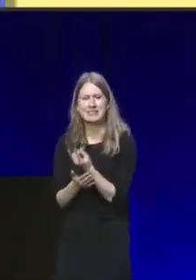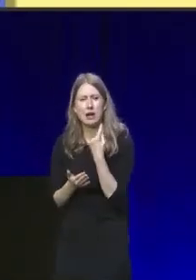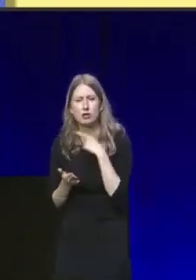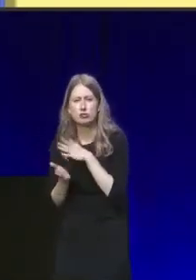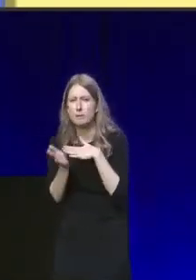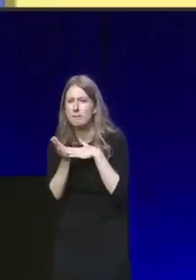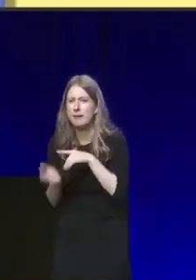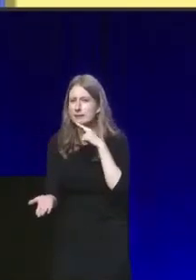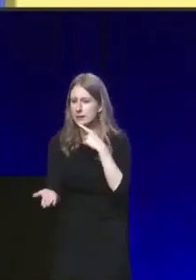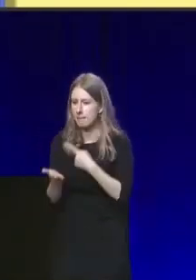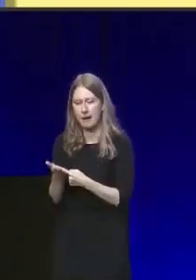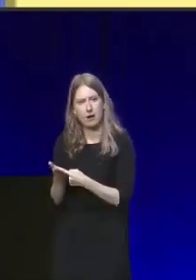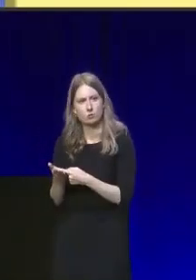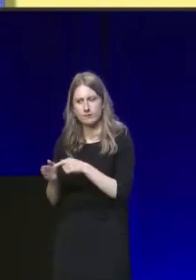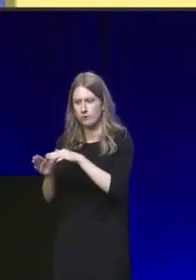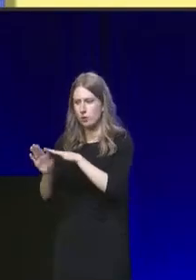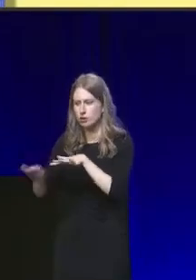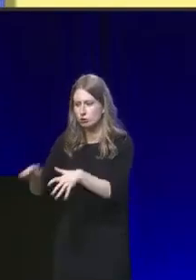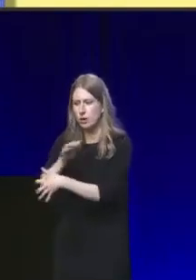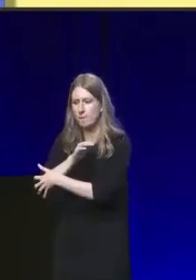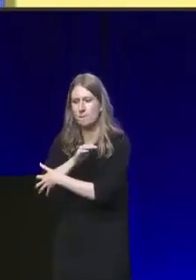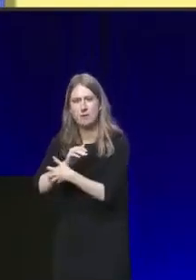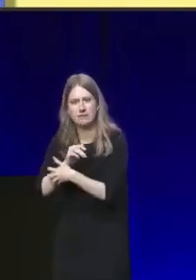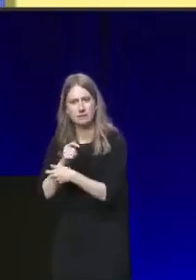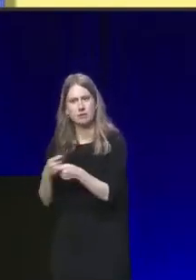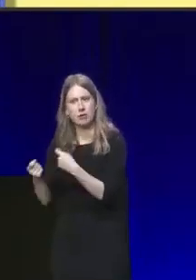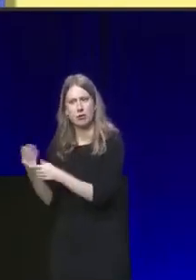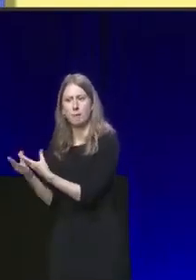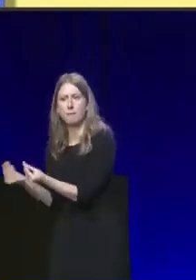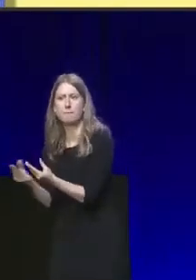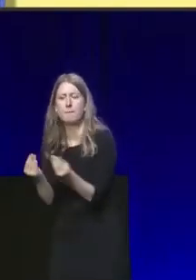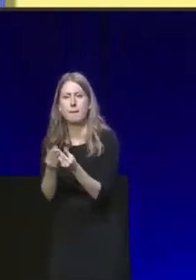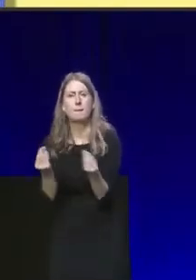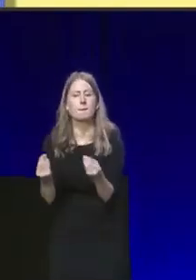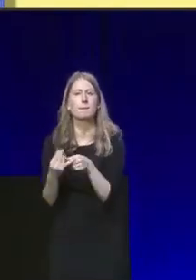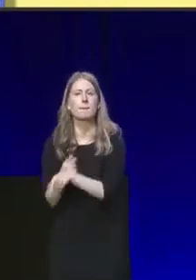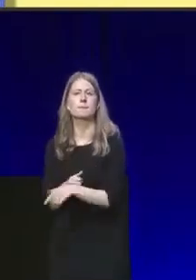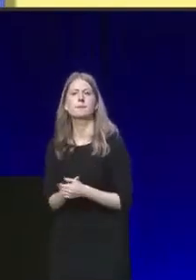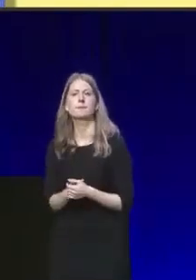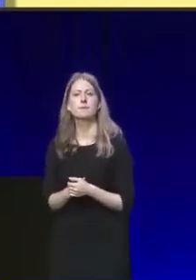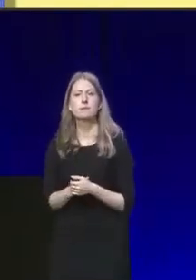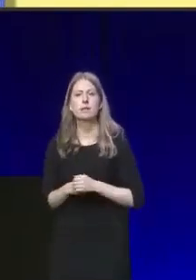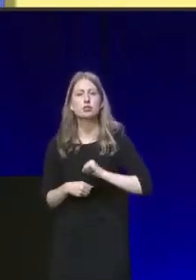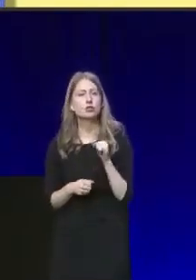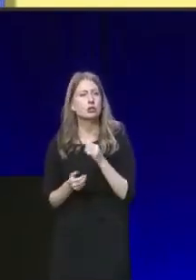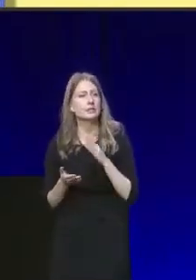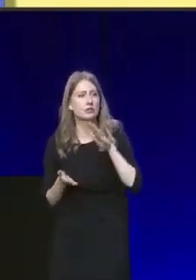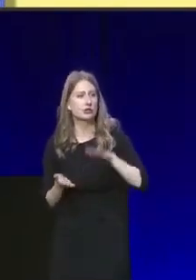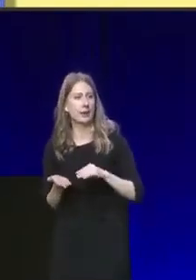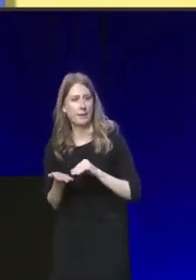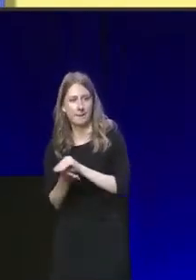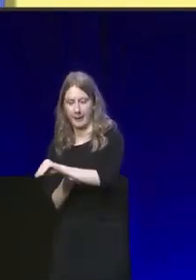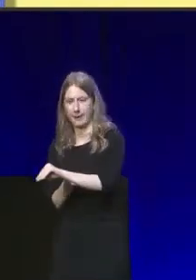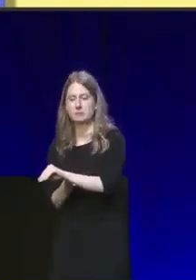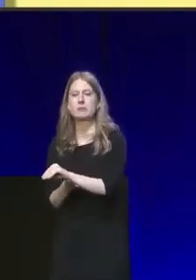of pounds to lift children out of poverty. Through the Scottish Child Payment, we're putting £26.70 a